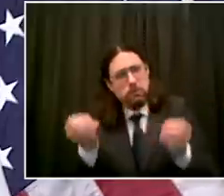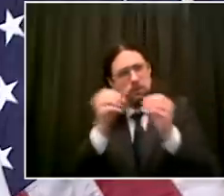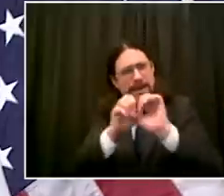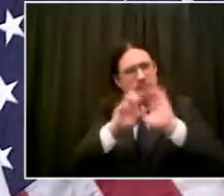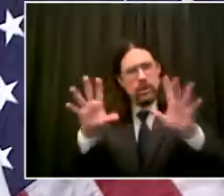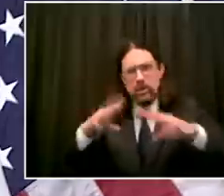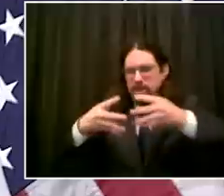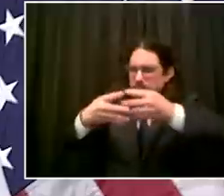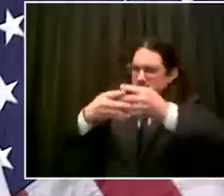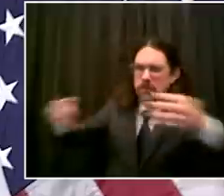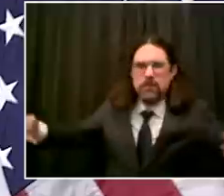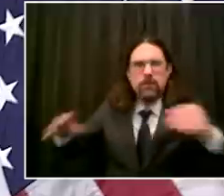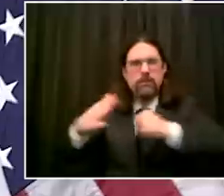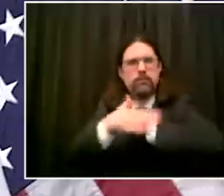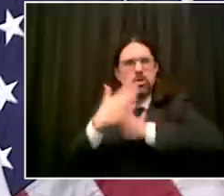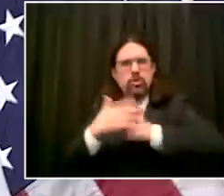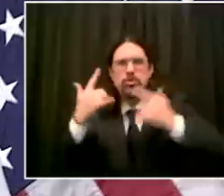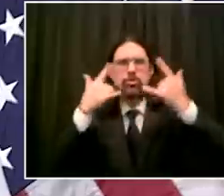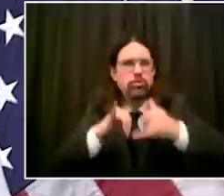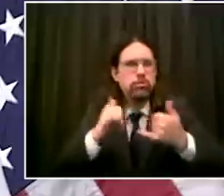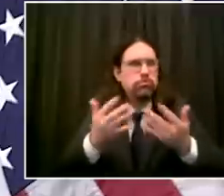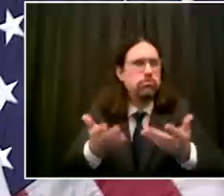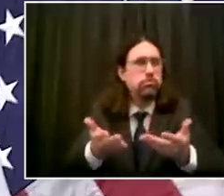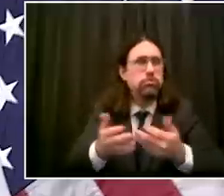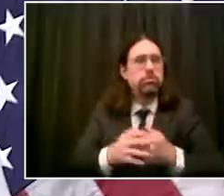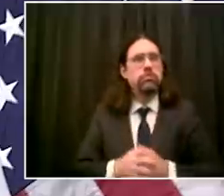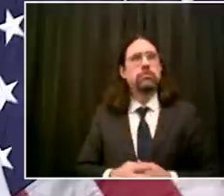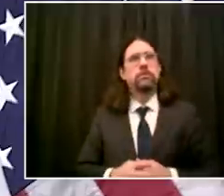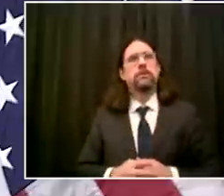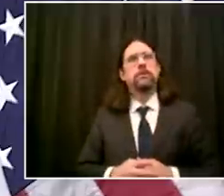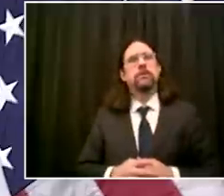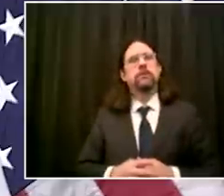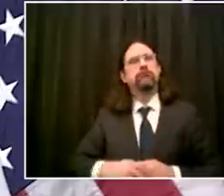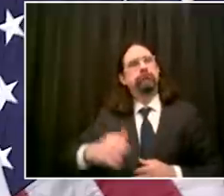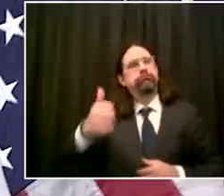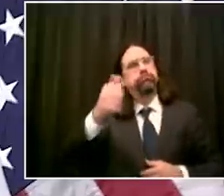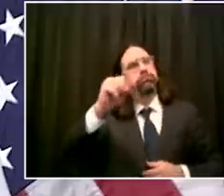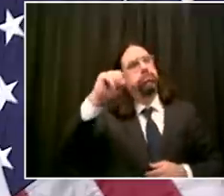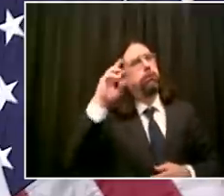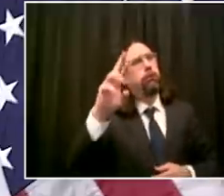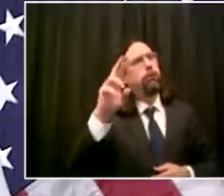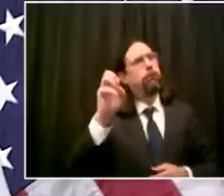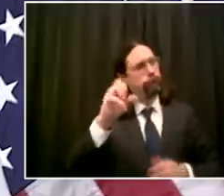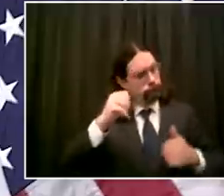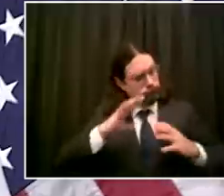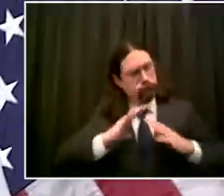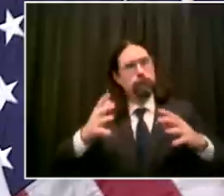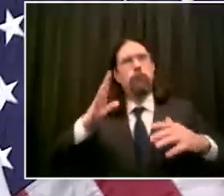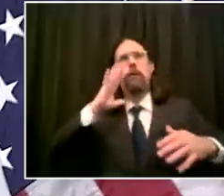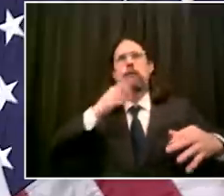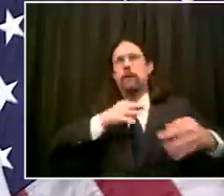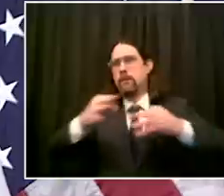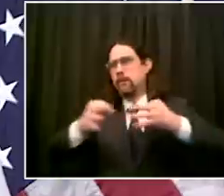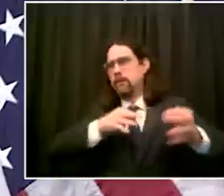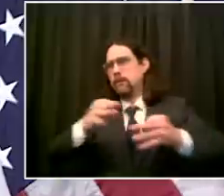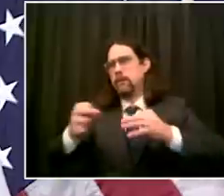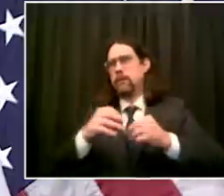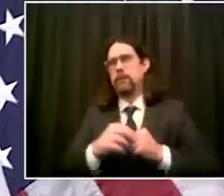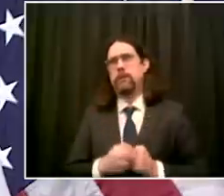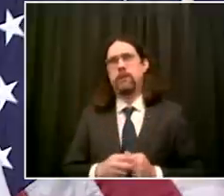position uh i don't want to activate it i don't want to implement it unless we need to but we have to have it ready